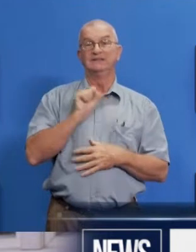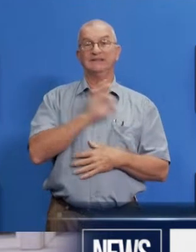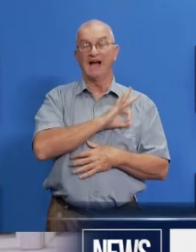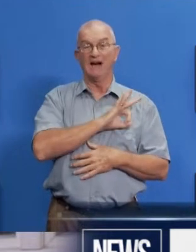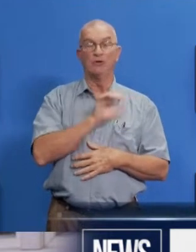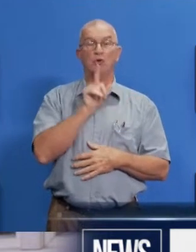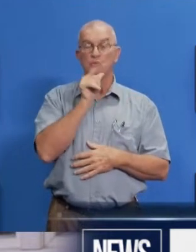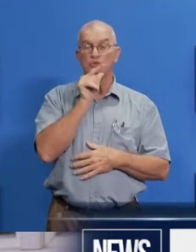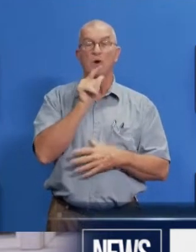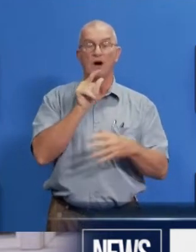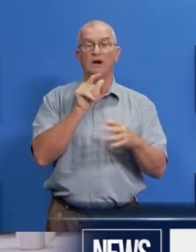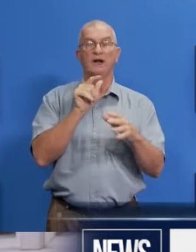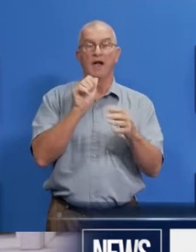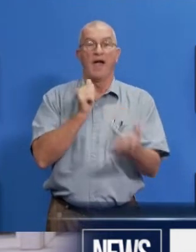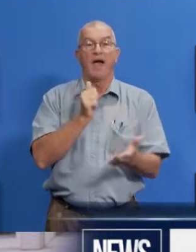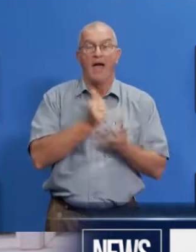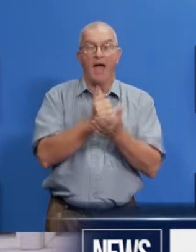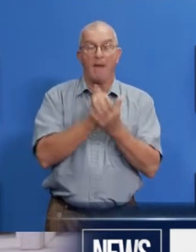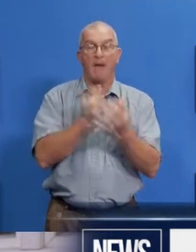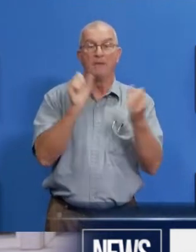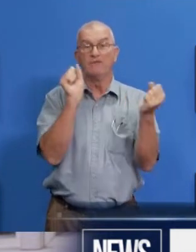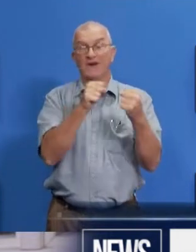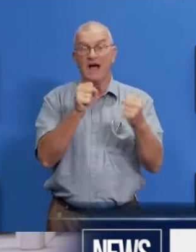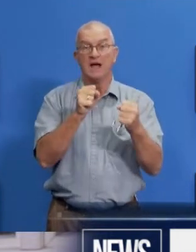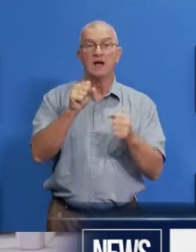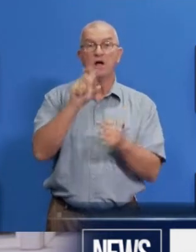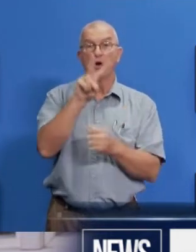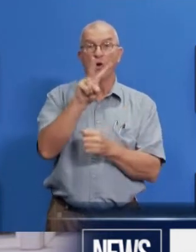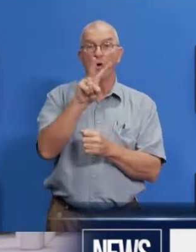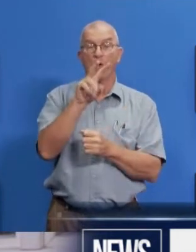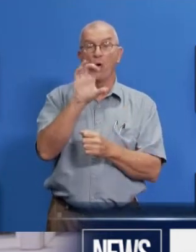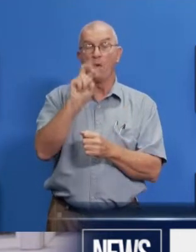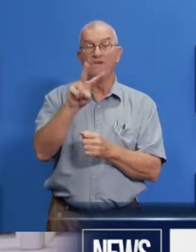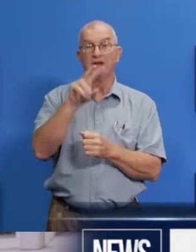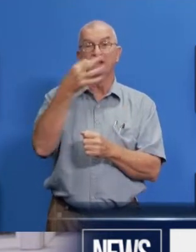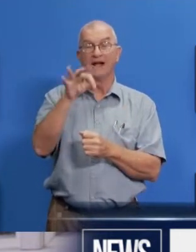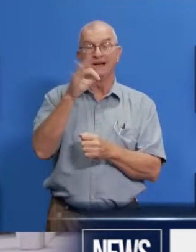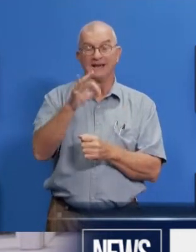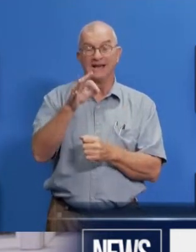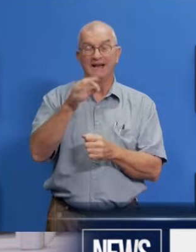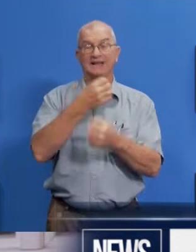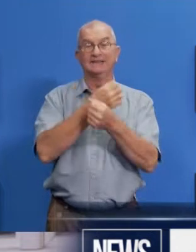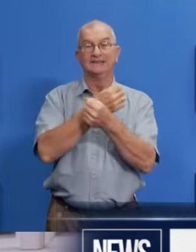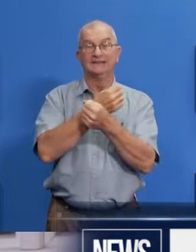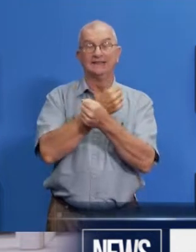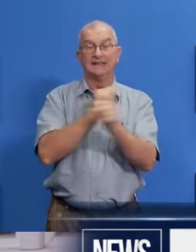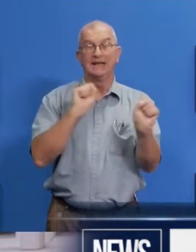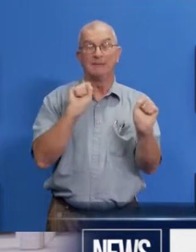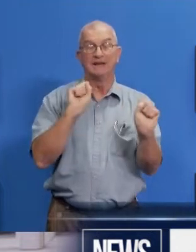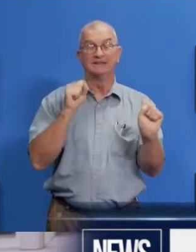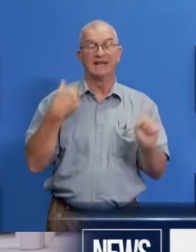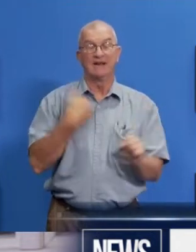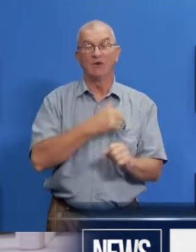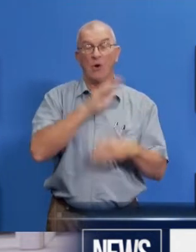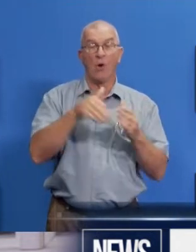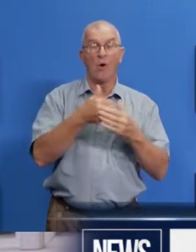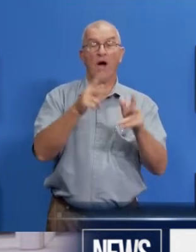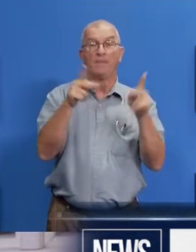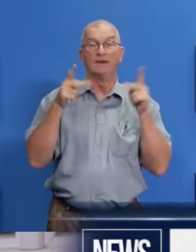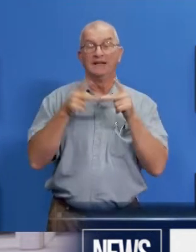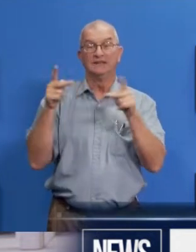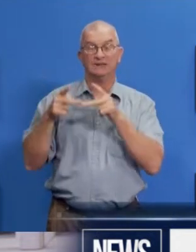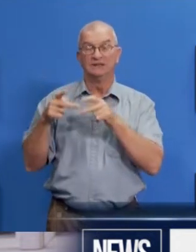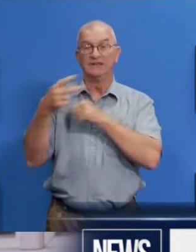are battling the coronavirus disease to keep us all safe at all of our facilities across Guyana.